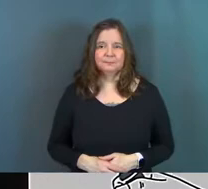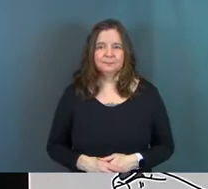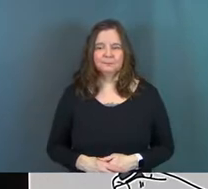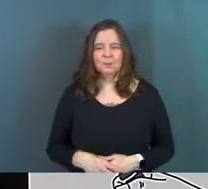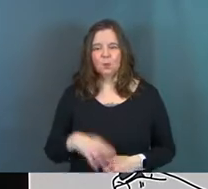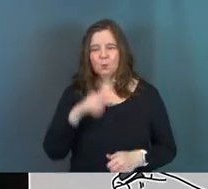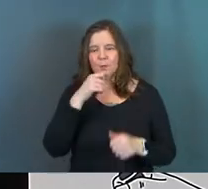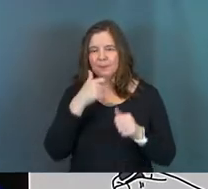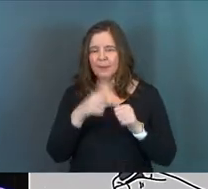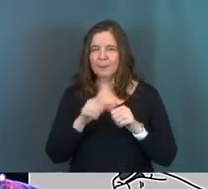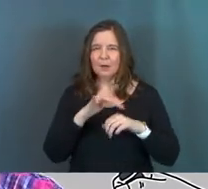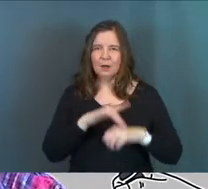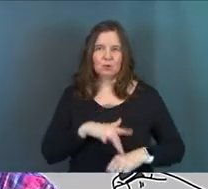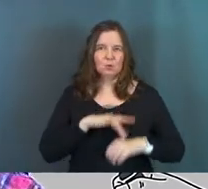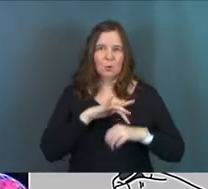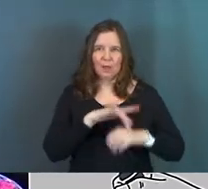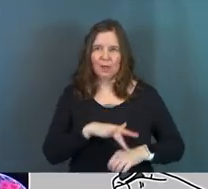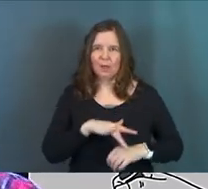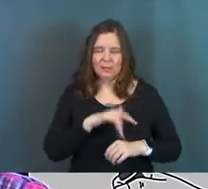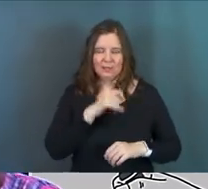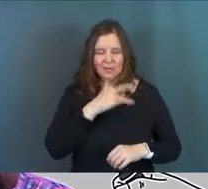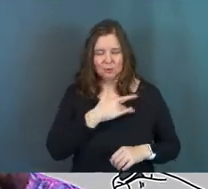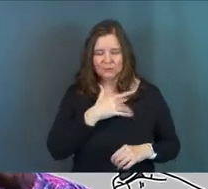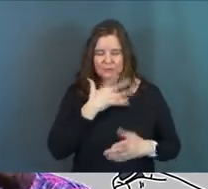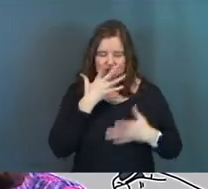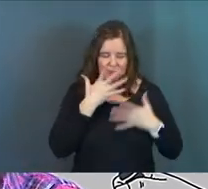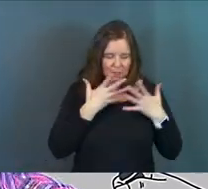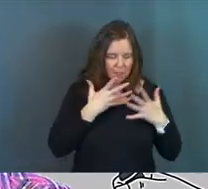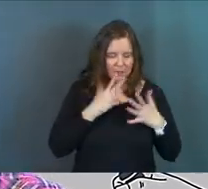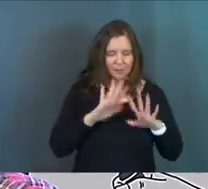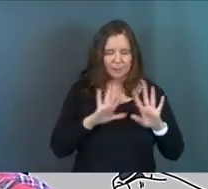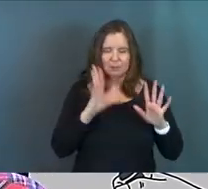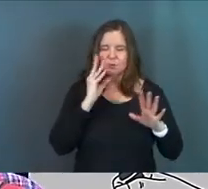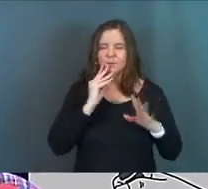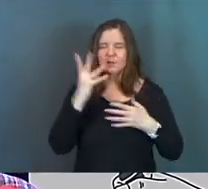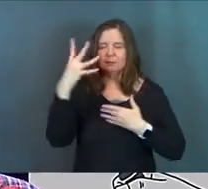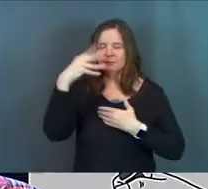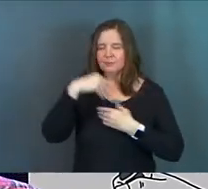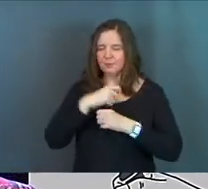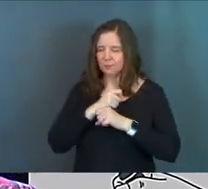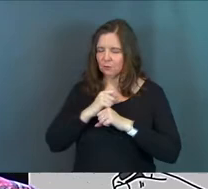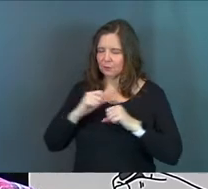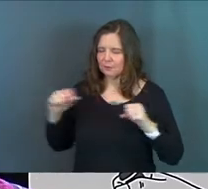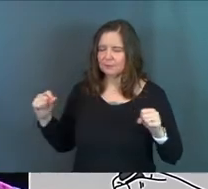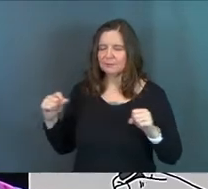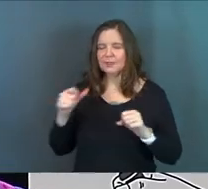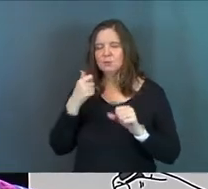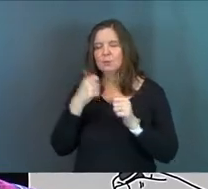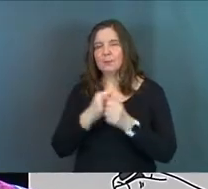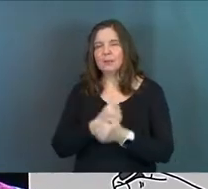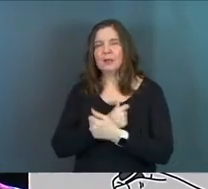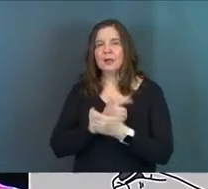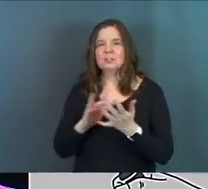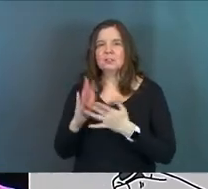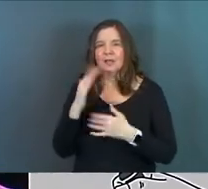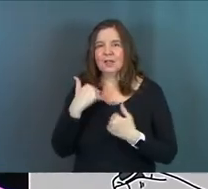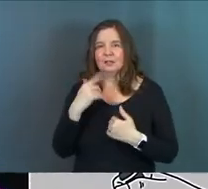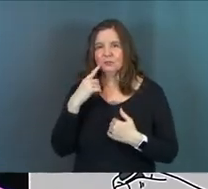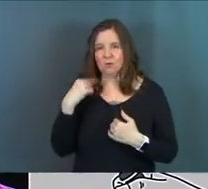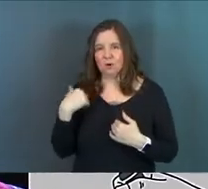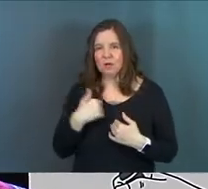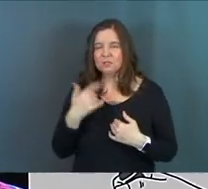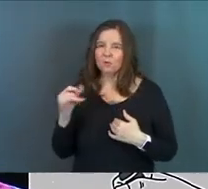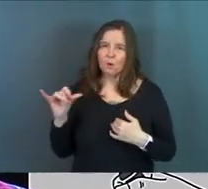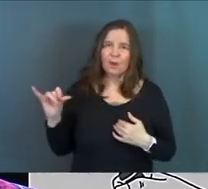We remember not to dwell, not to feel shame, but to experience freedom and to remember the love that Jesus has for us